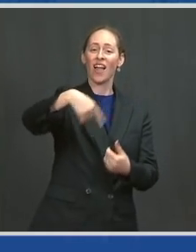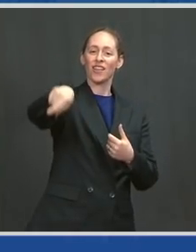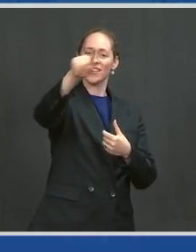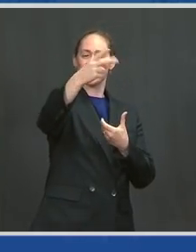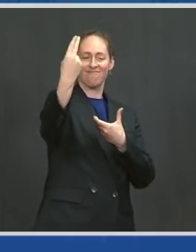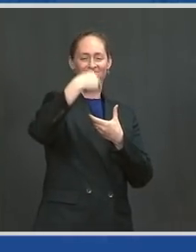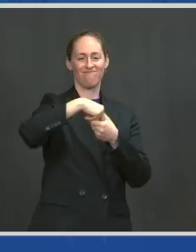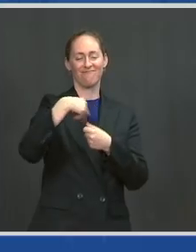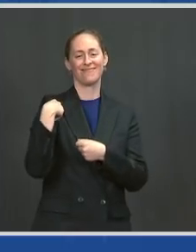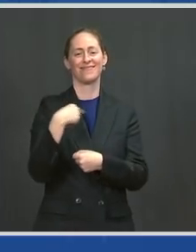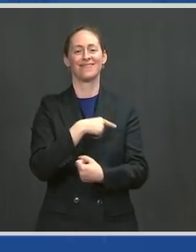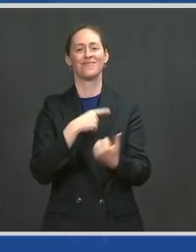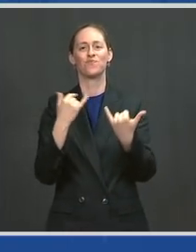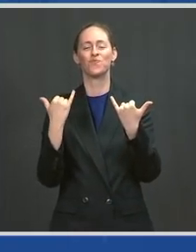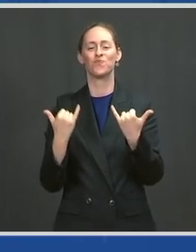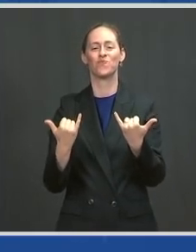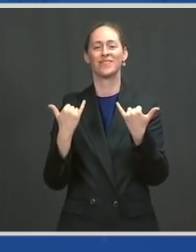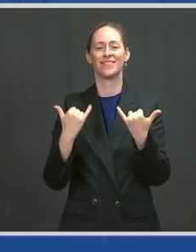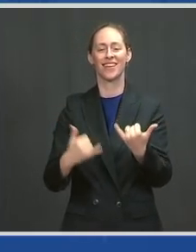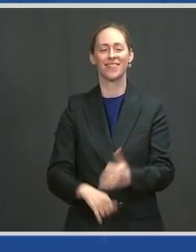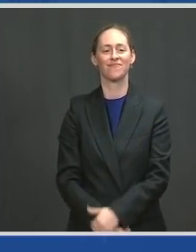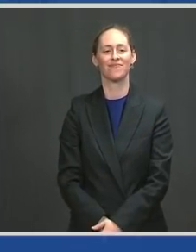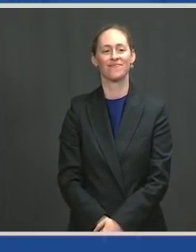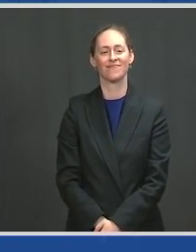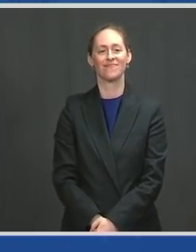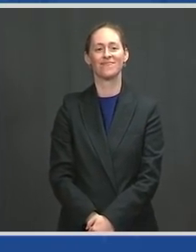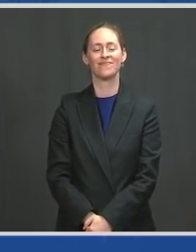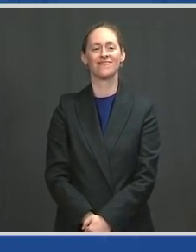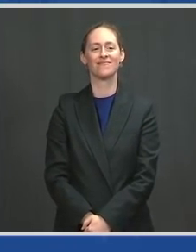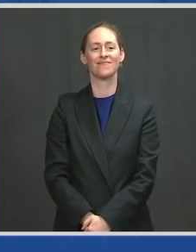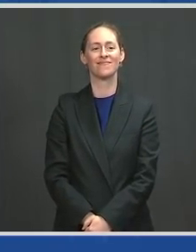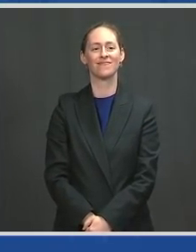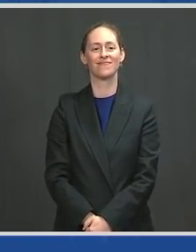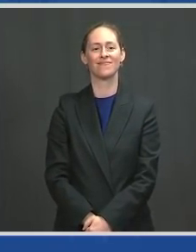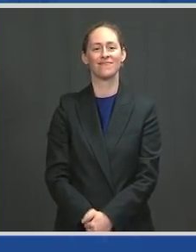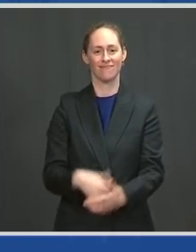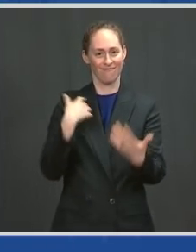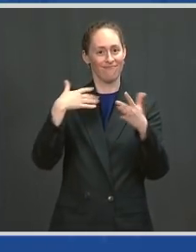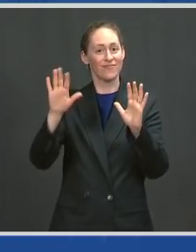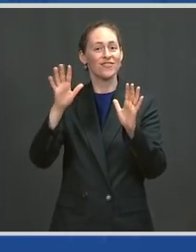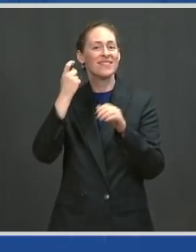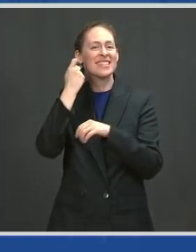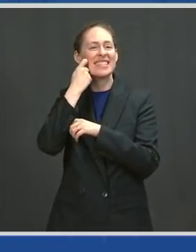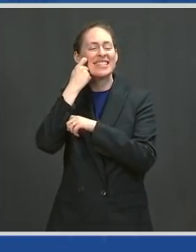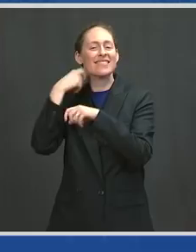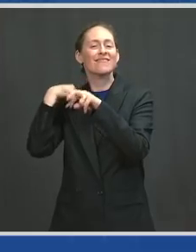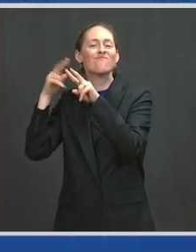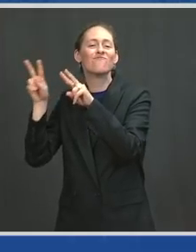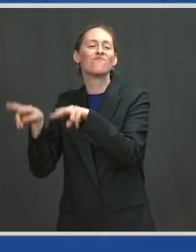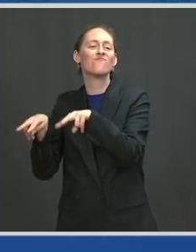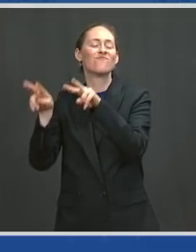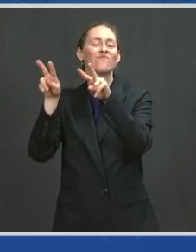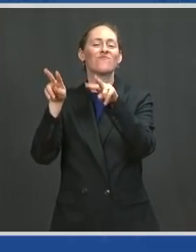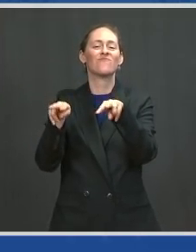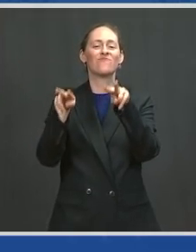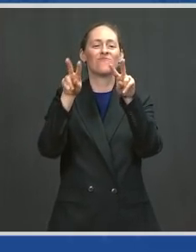I have had the opportunity to tour Sport Rock with Lillian. This business started back in